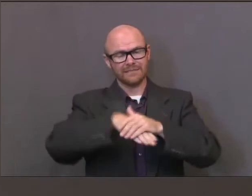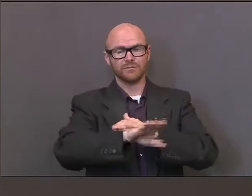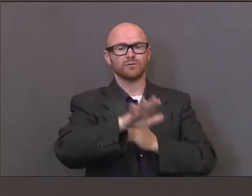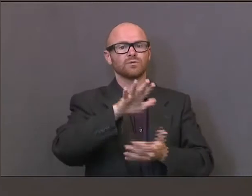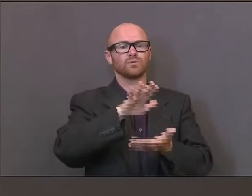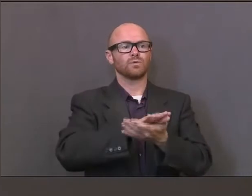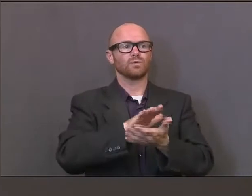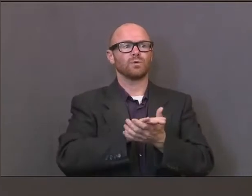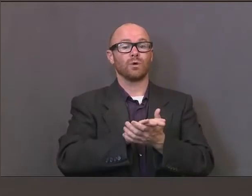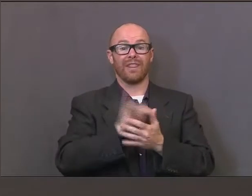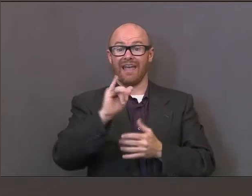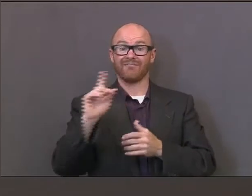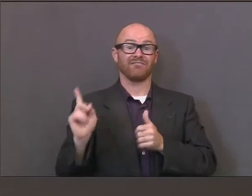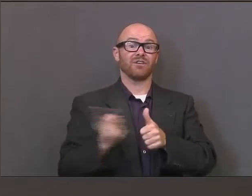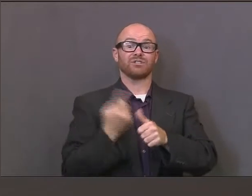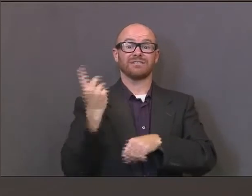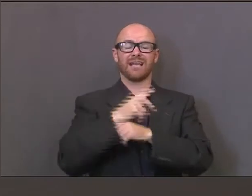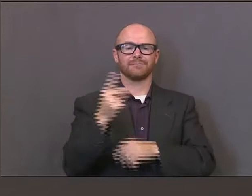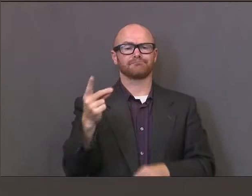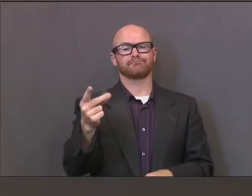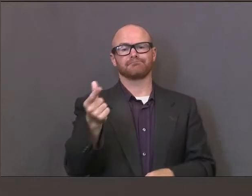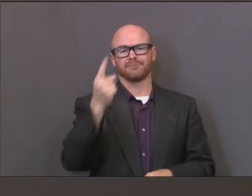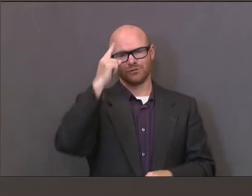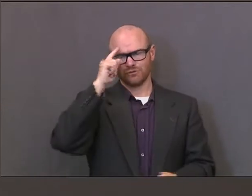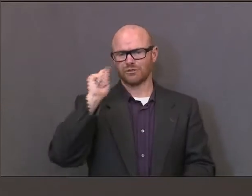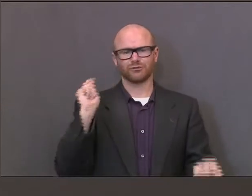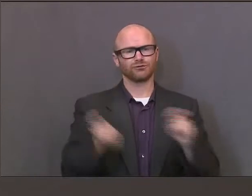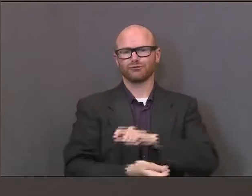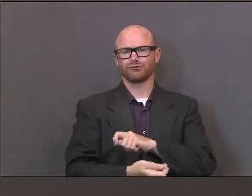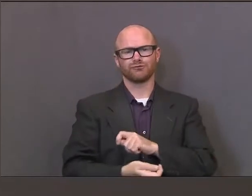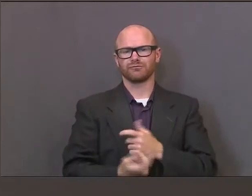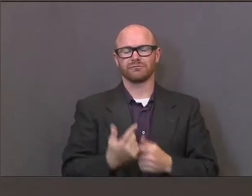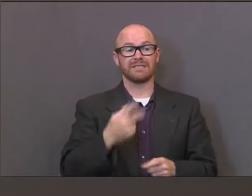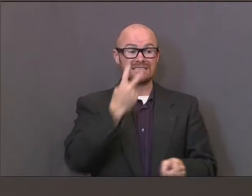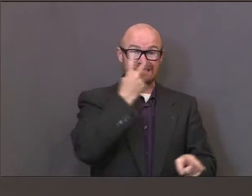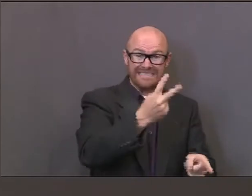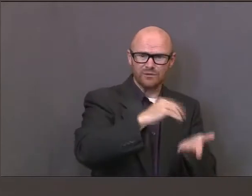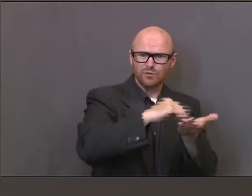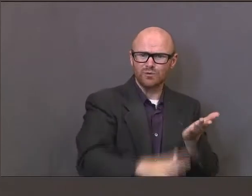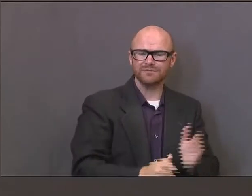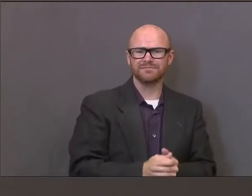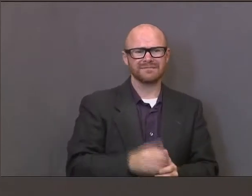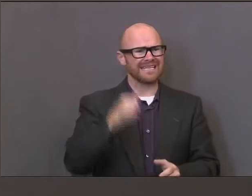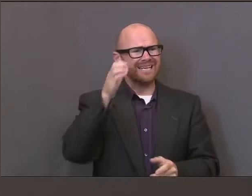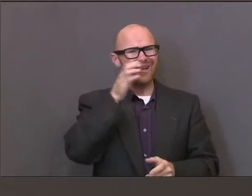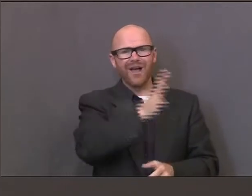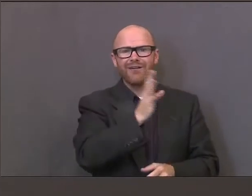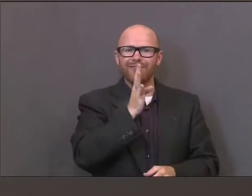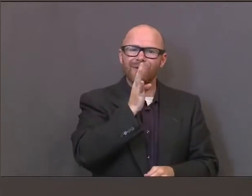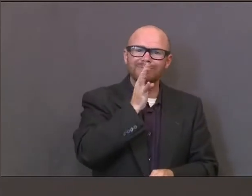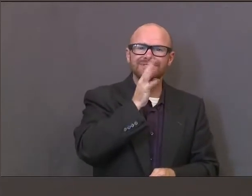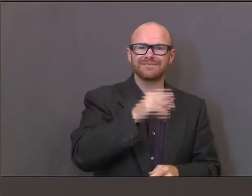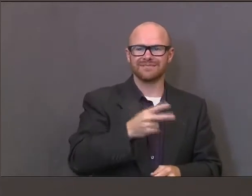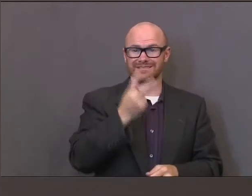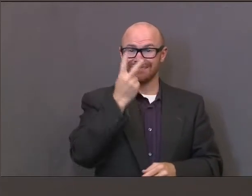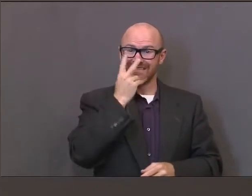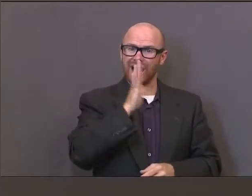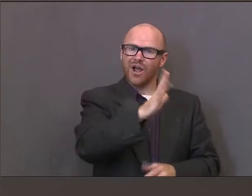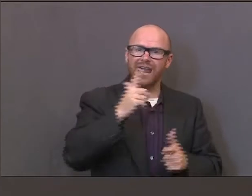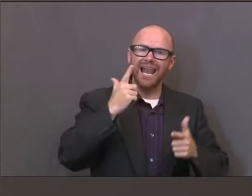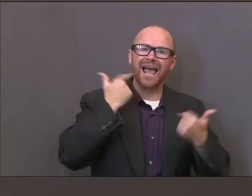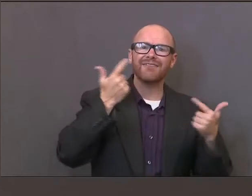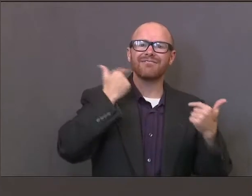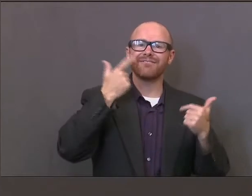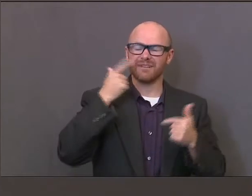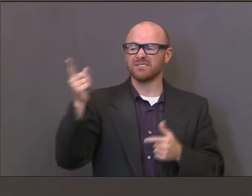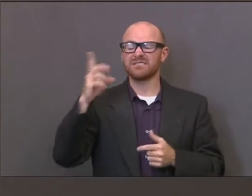building on the first day of school. She said seeing the students, hearing their laughter and their voices and their excitement about being back in school